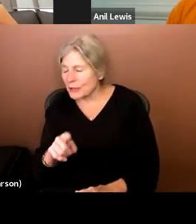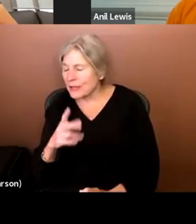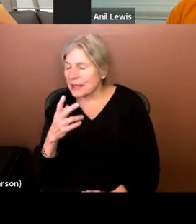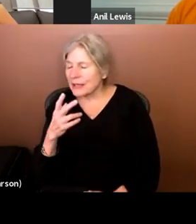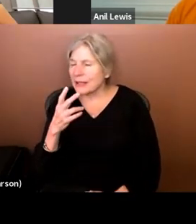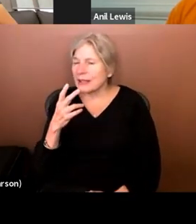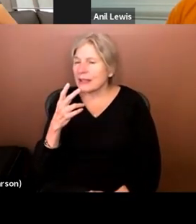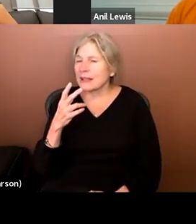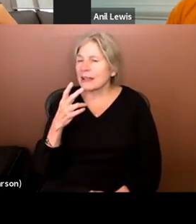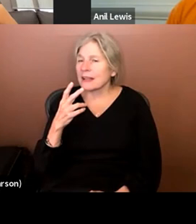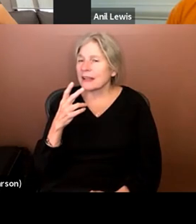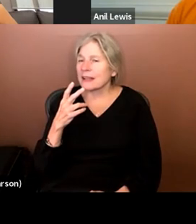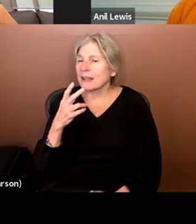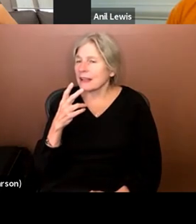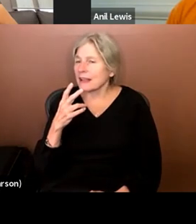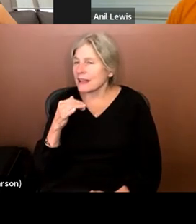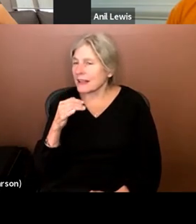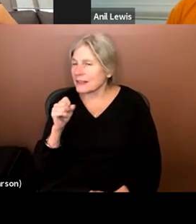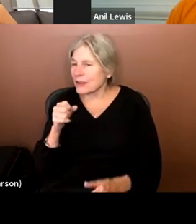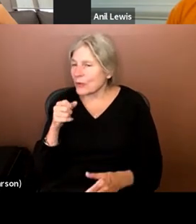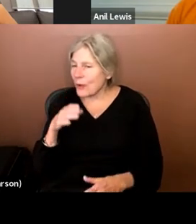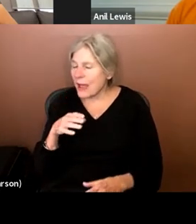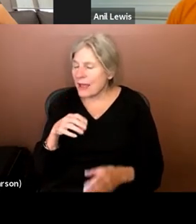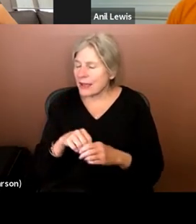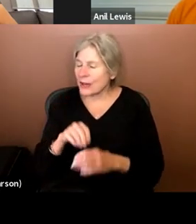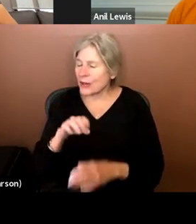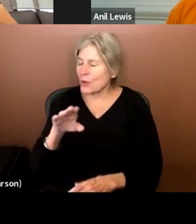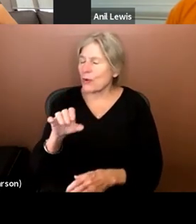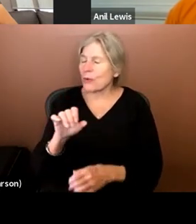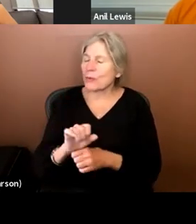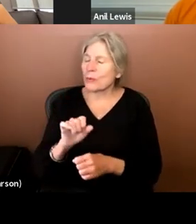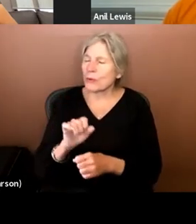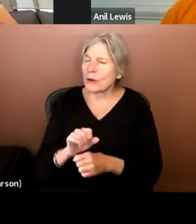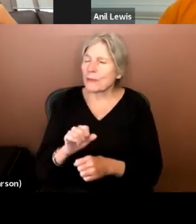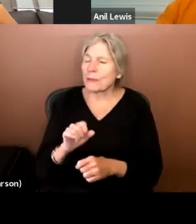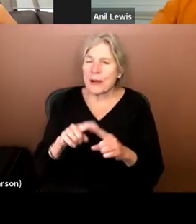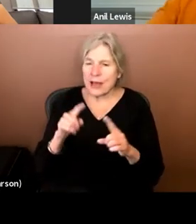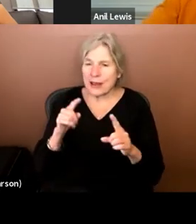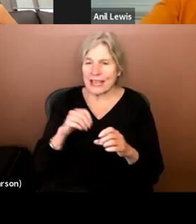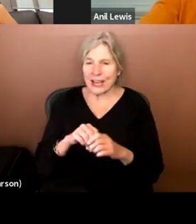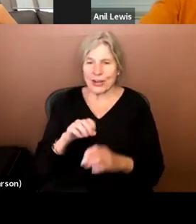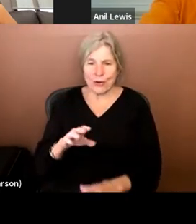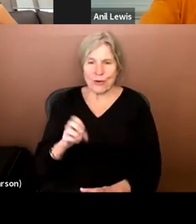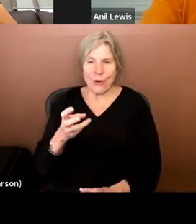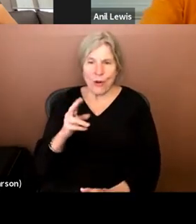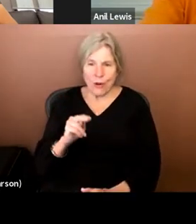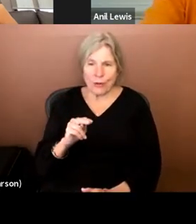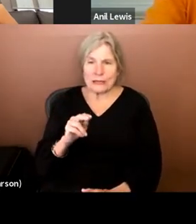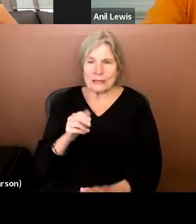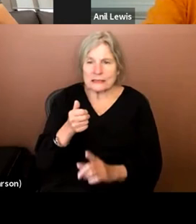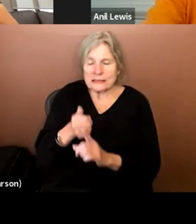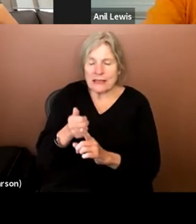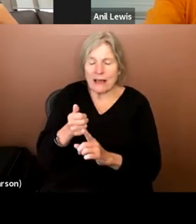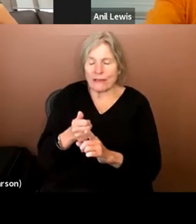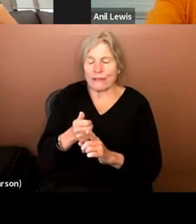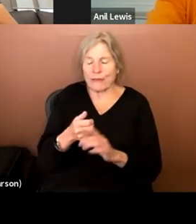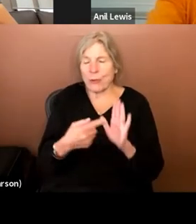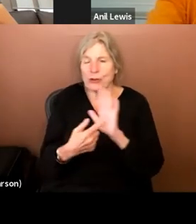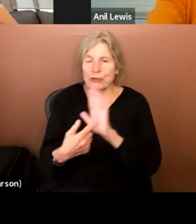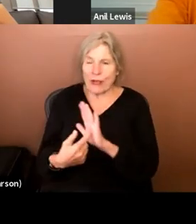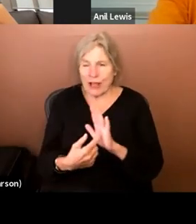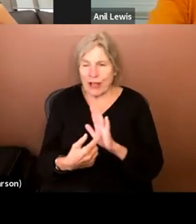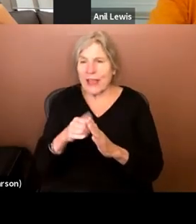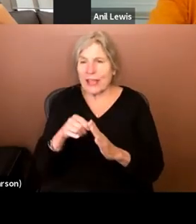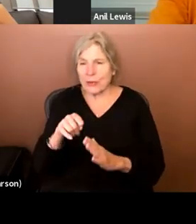there, there is a way in, in just your own practice as you touched on, but just particularly in your own self portraits that you are